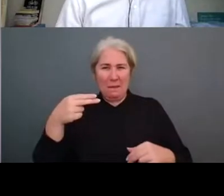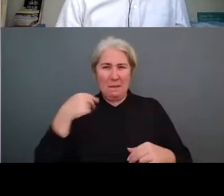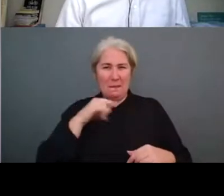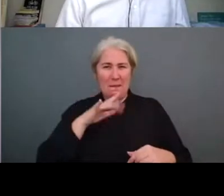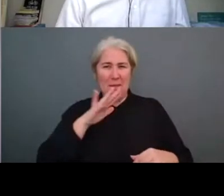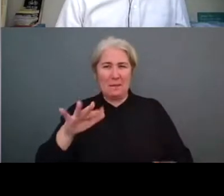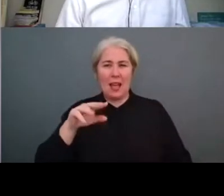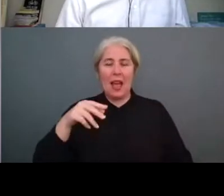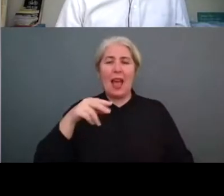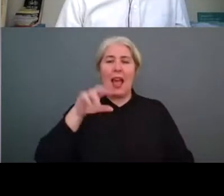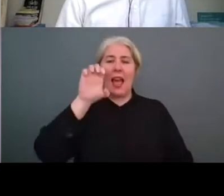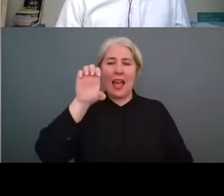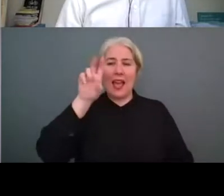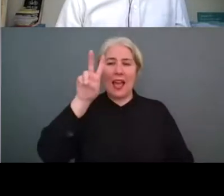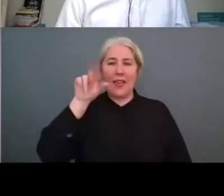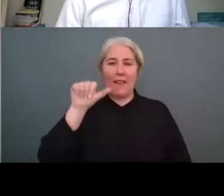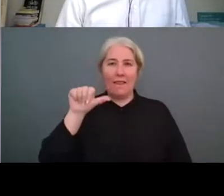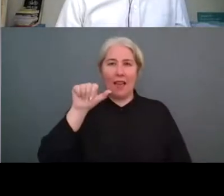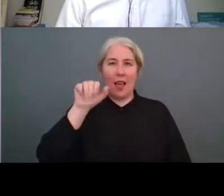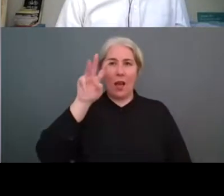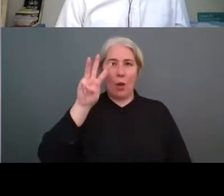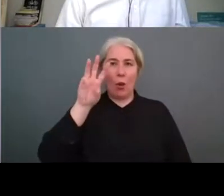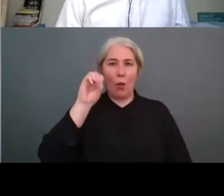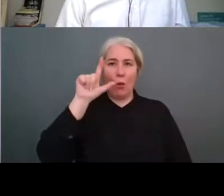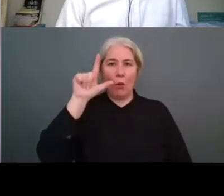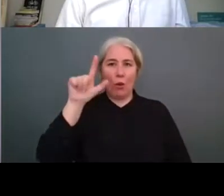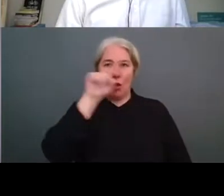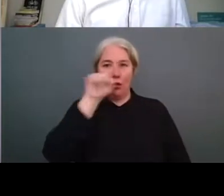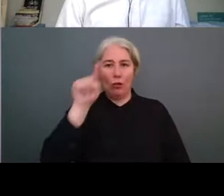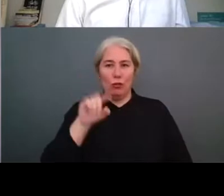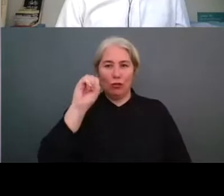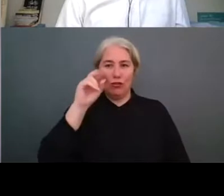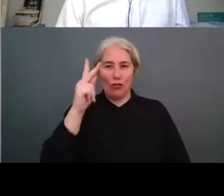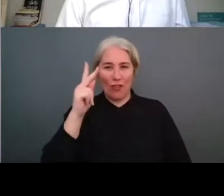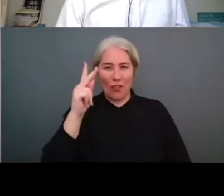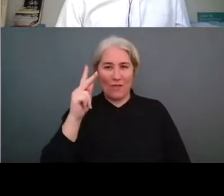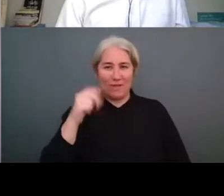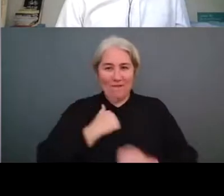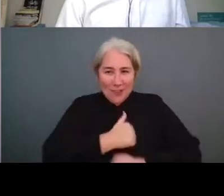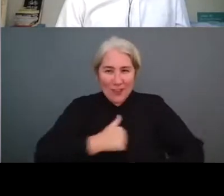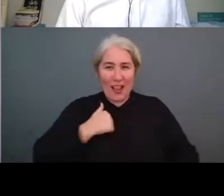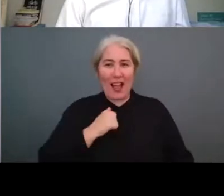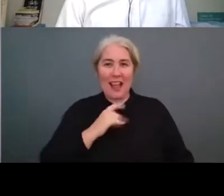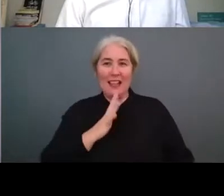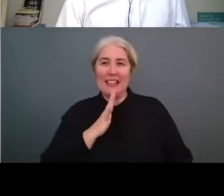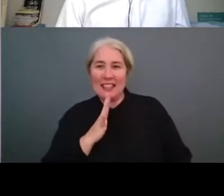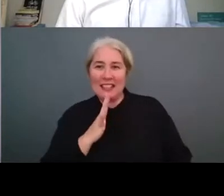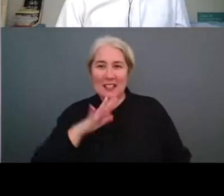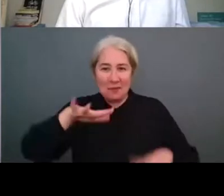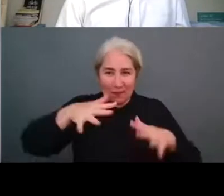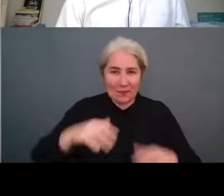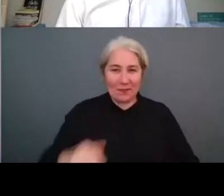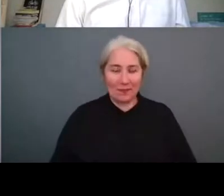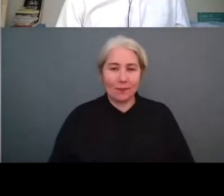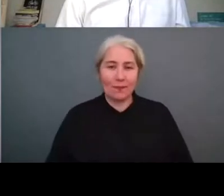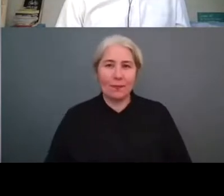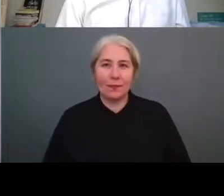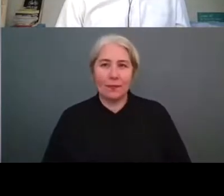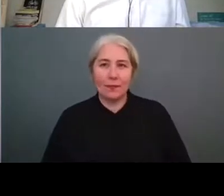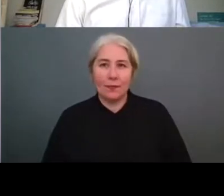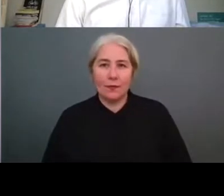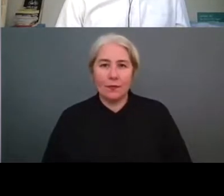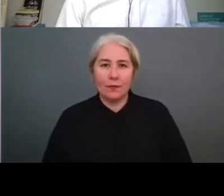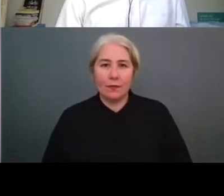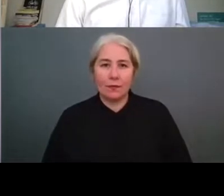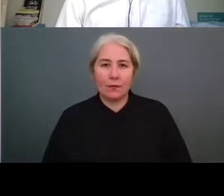eva eva is asking how can we change our current elite sports system to be more in accord with the issues of